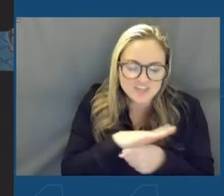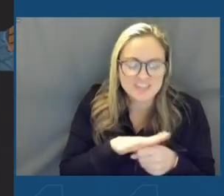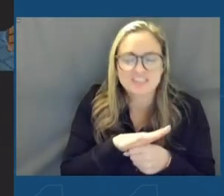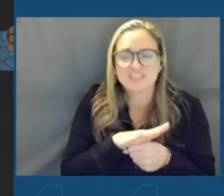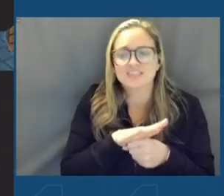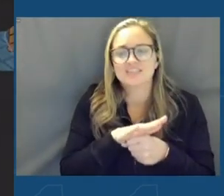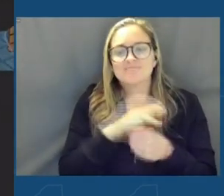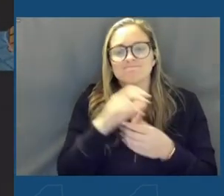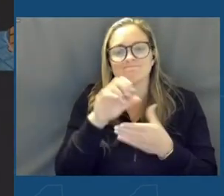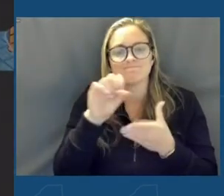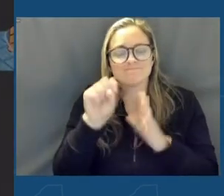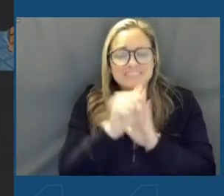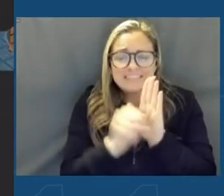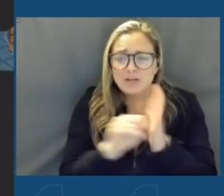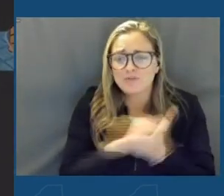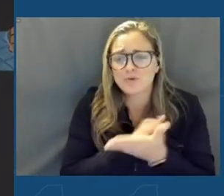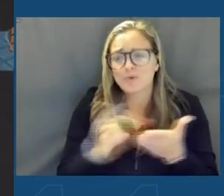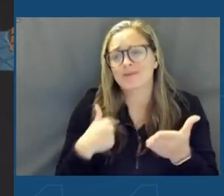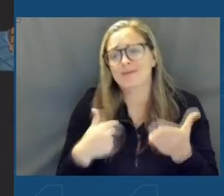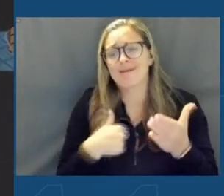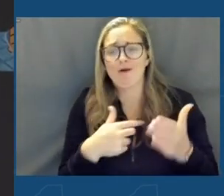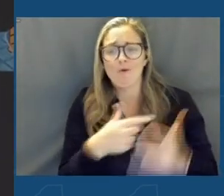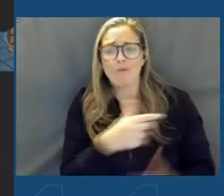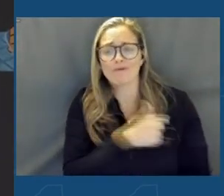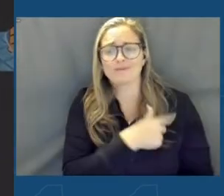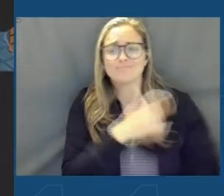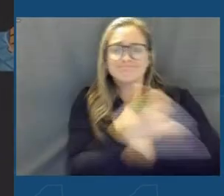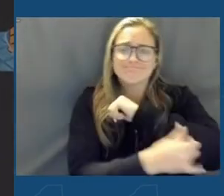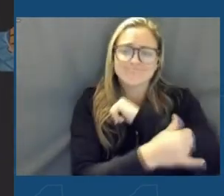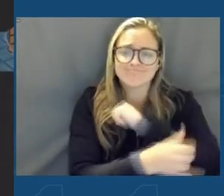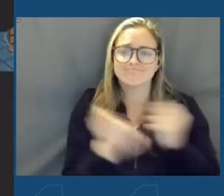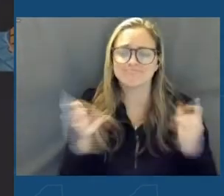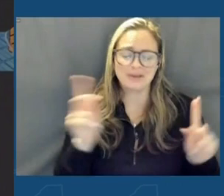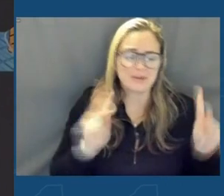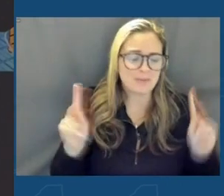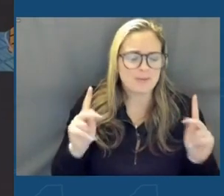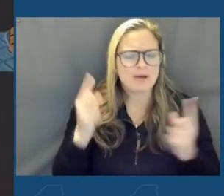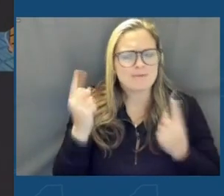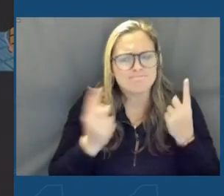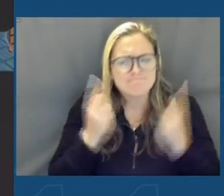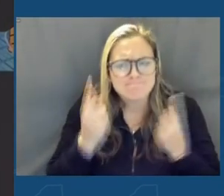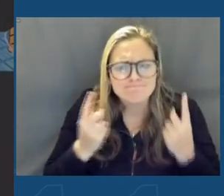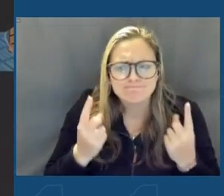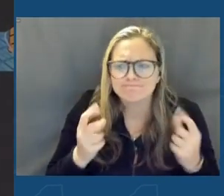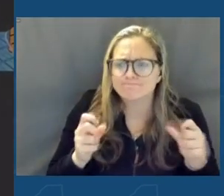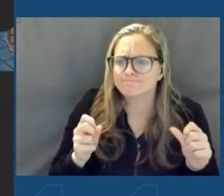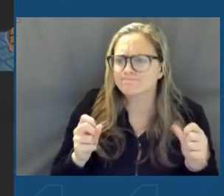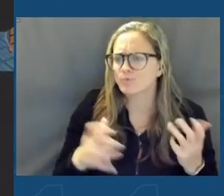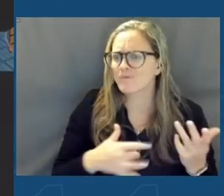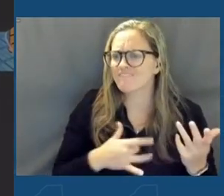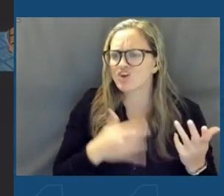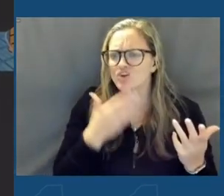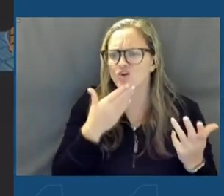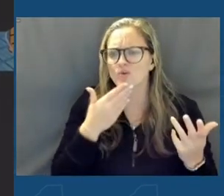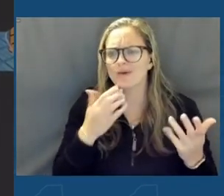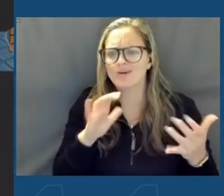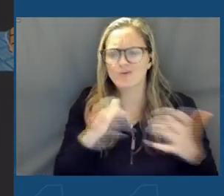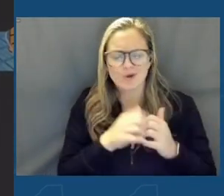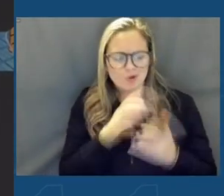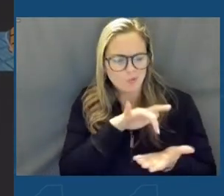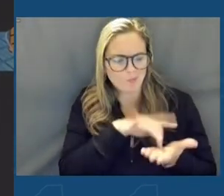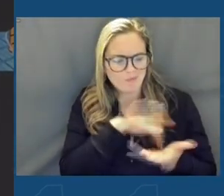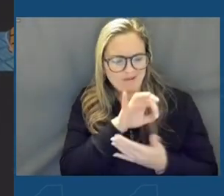and for our country. A lot of people around here have been wondering what could possibly feel better in mid-October